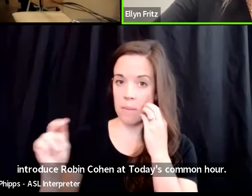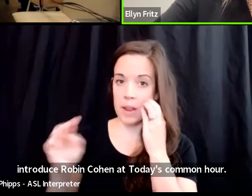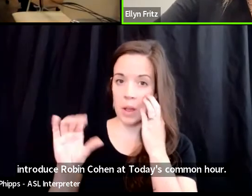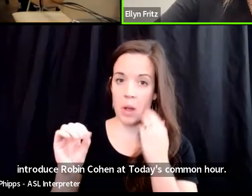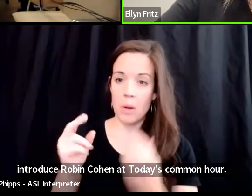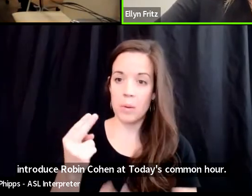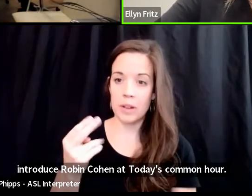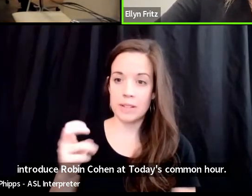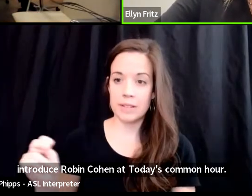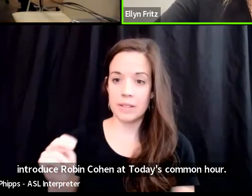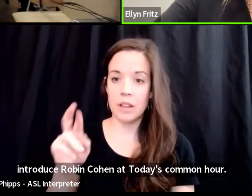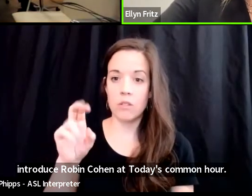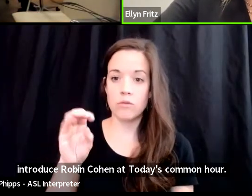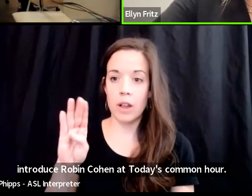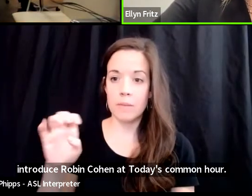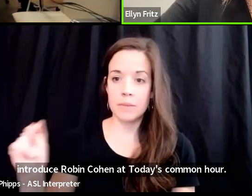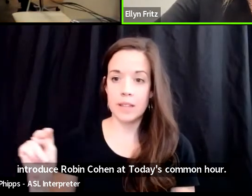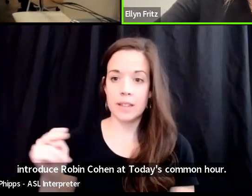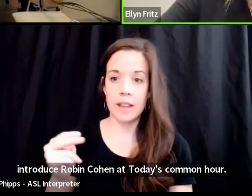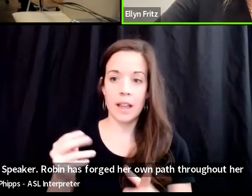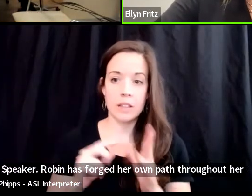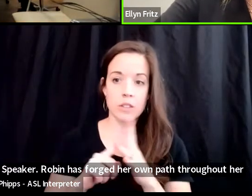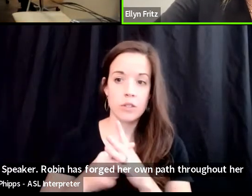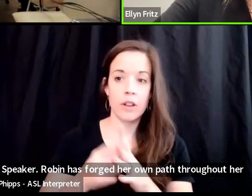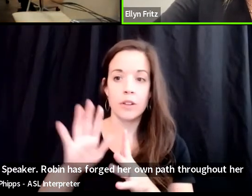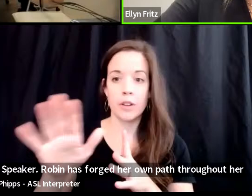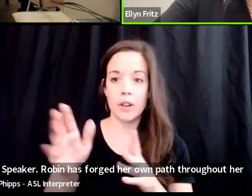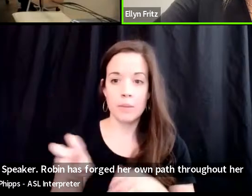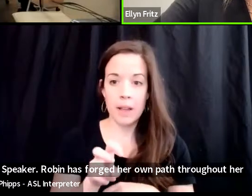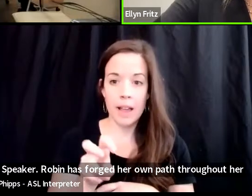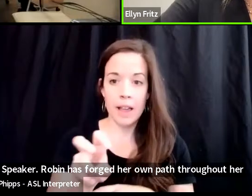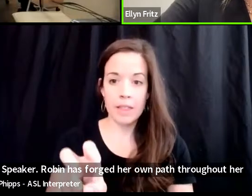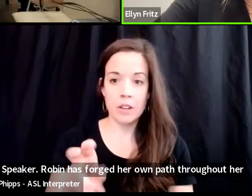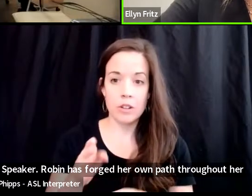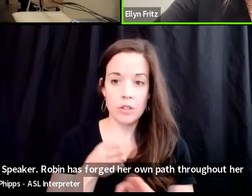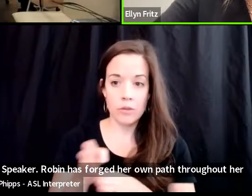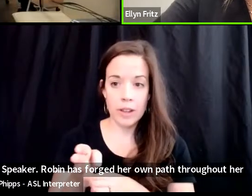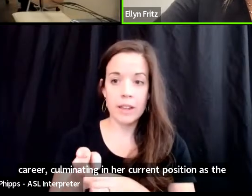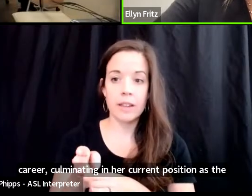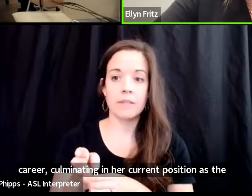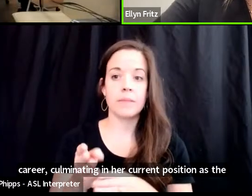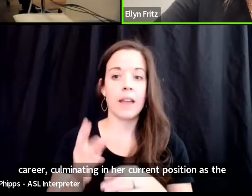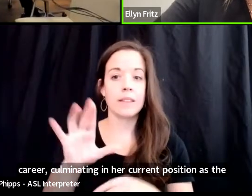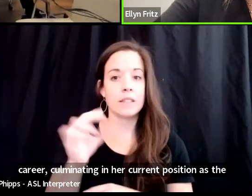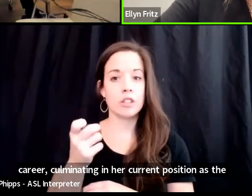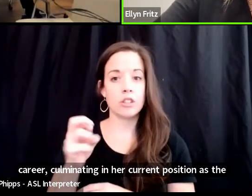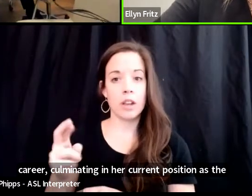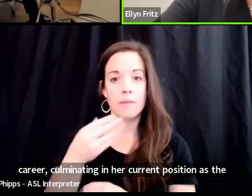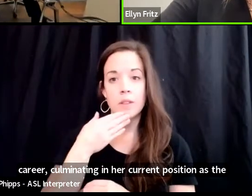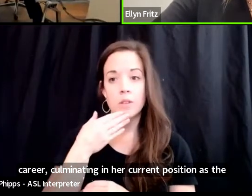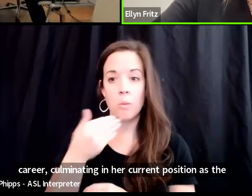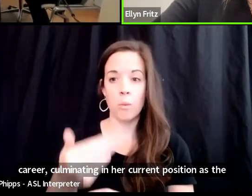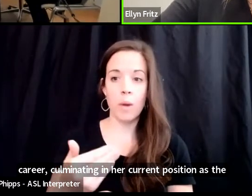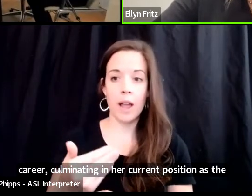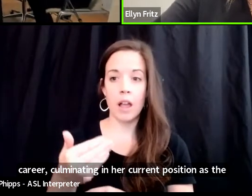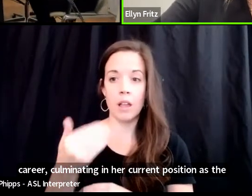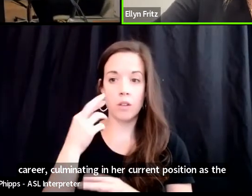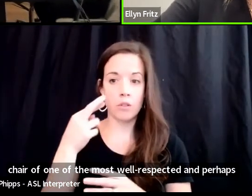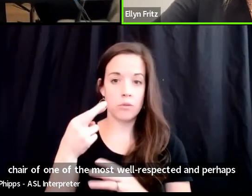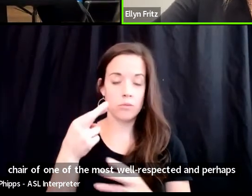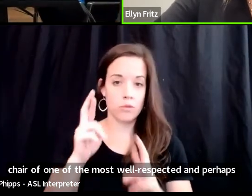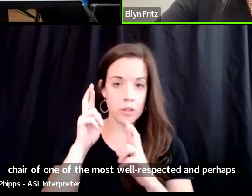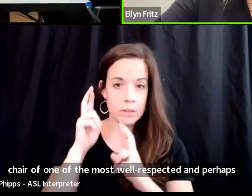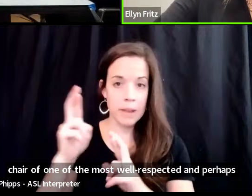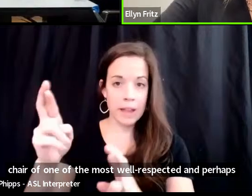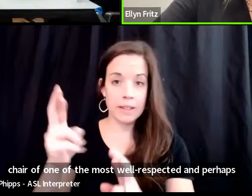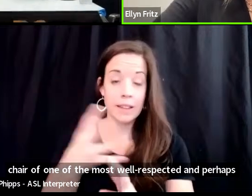forged her own path throughout her career, culminating in her current position as the chair of one of the most well-respected, and perhaps most feared in the